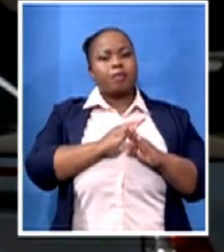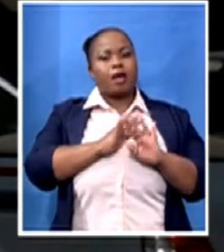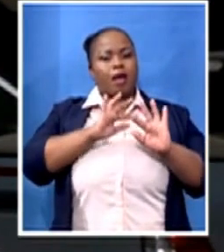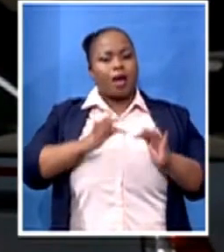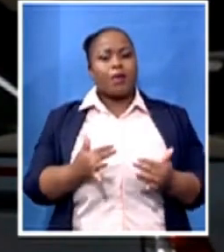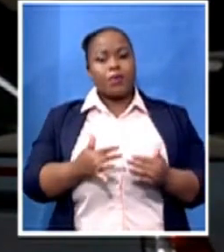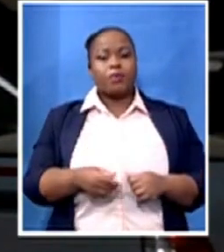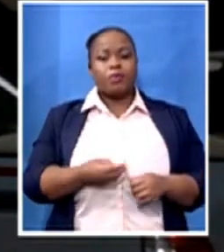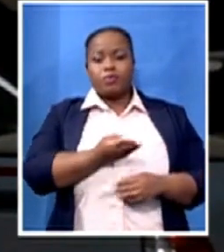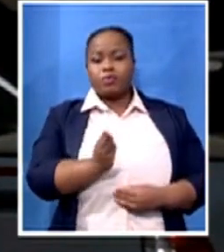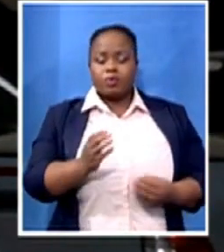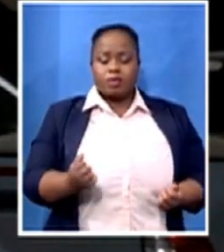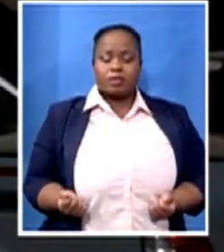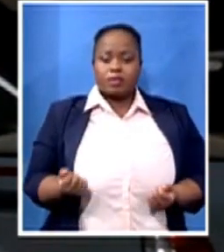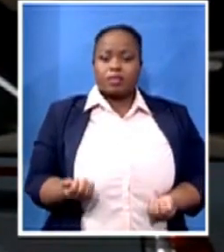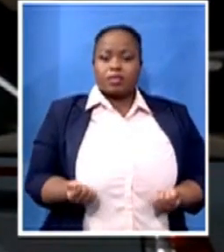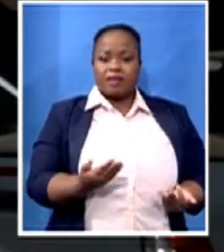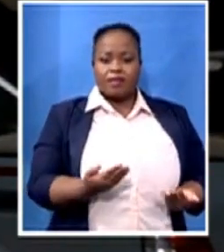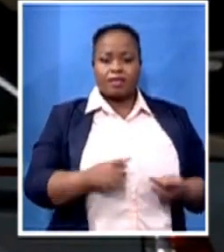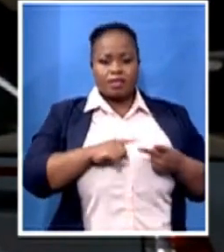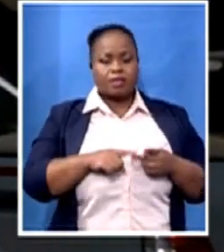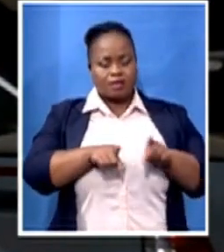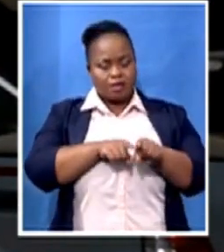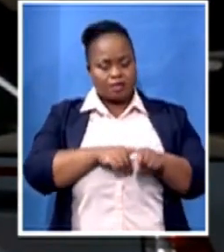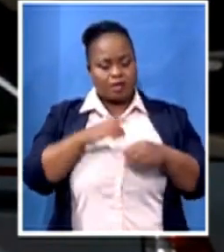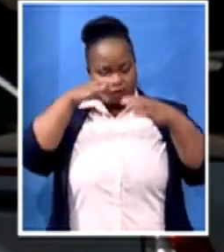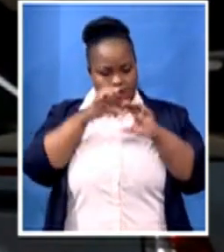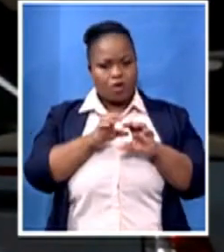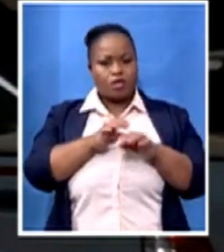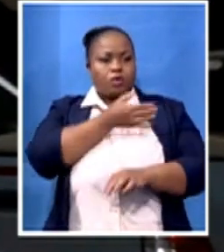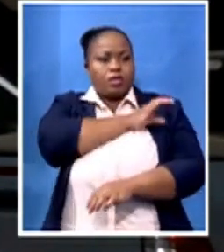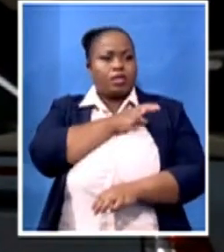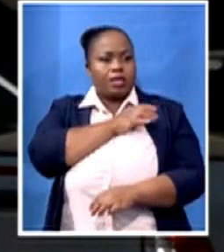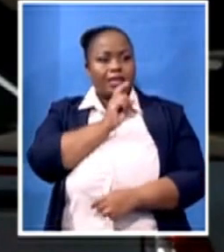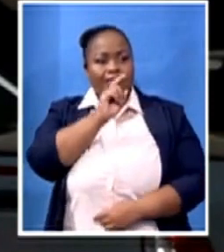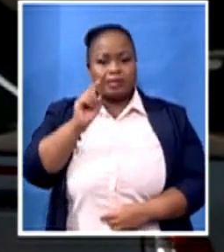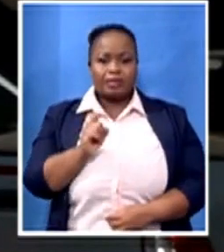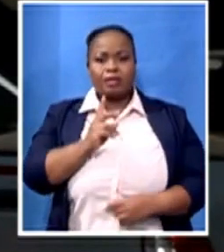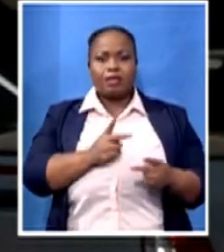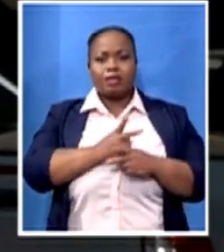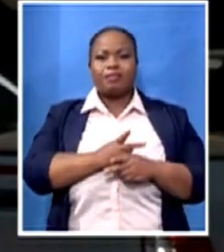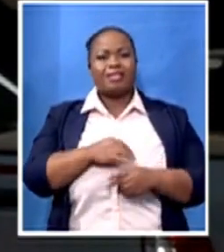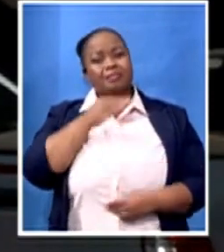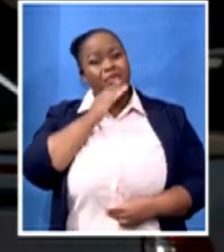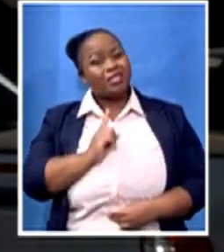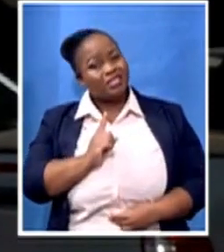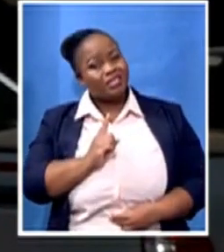embedded in primary health care, which then will suggest that